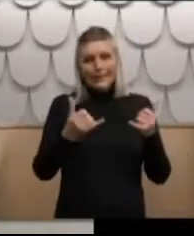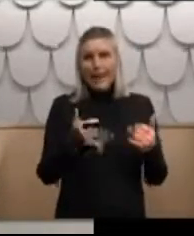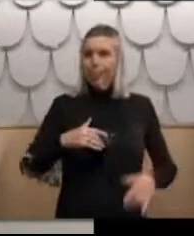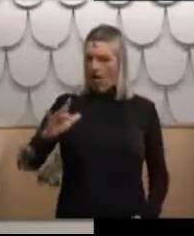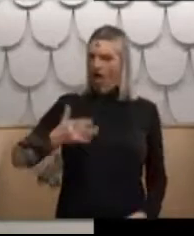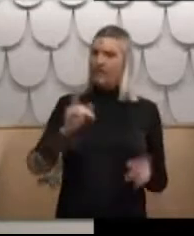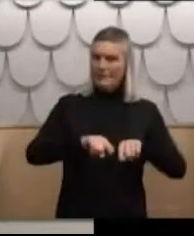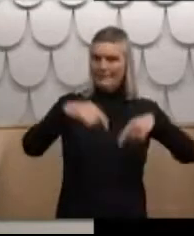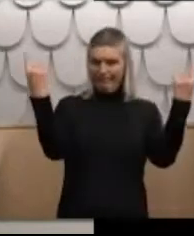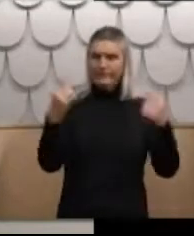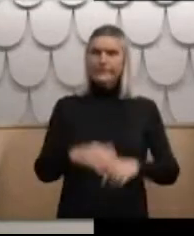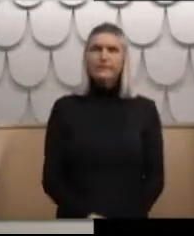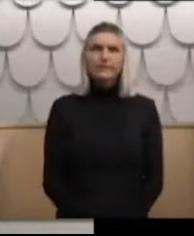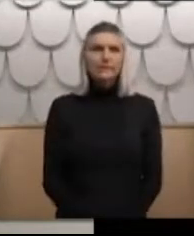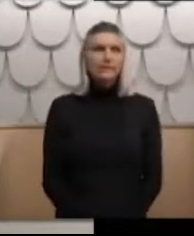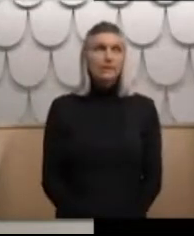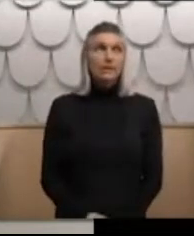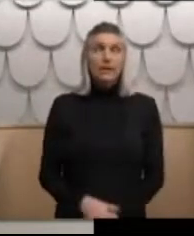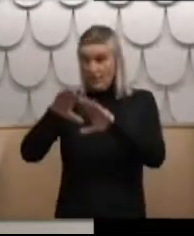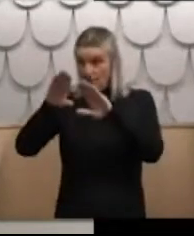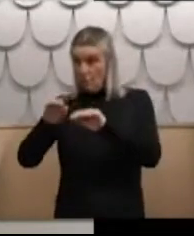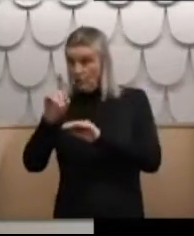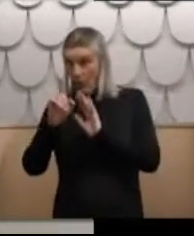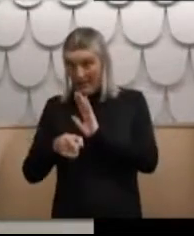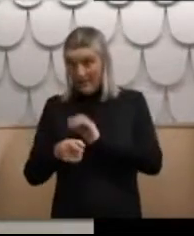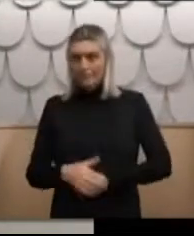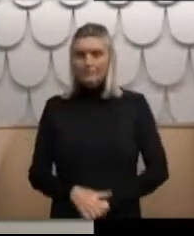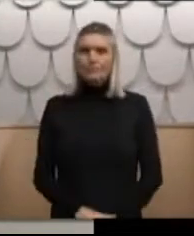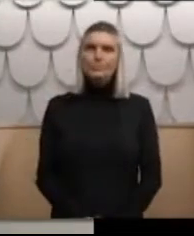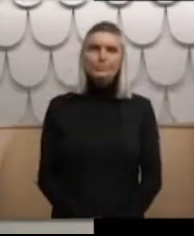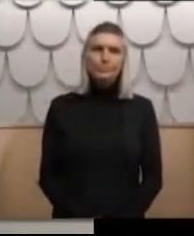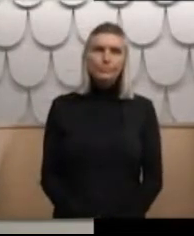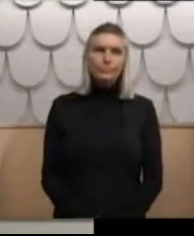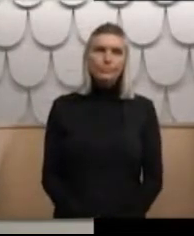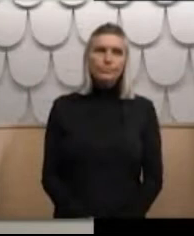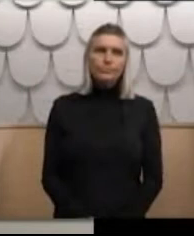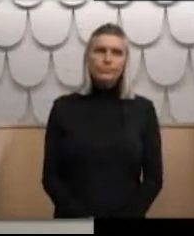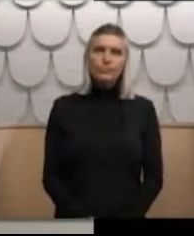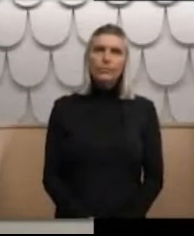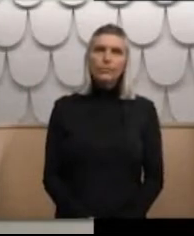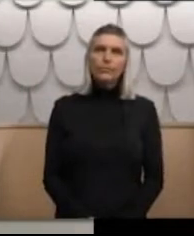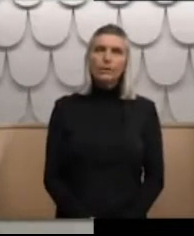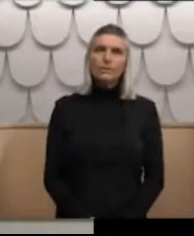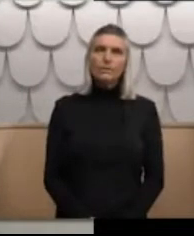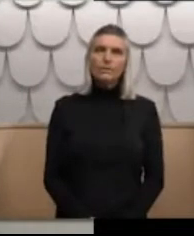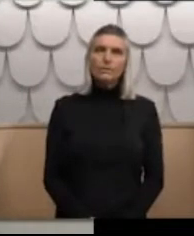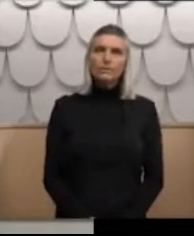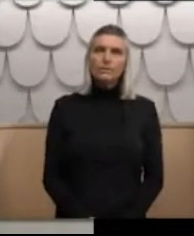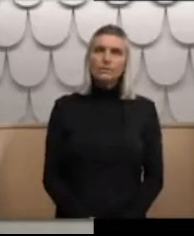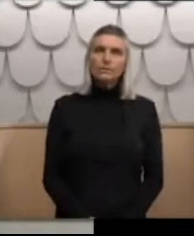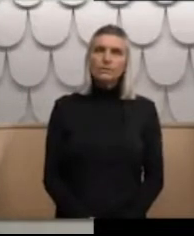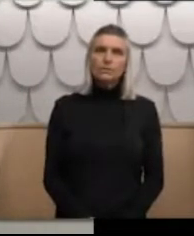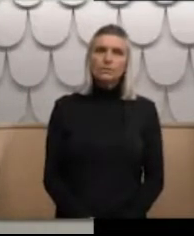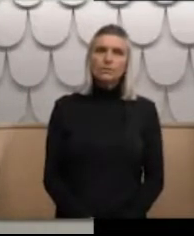family. Can I just pause you there for a moment, Fred? So before this court appearance, you